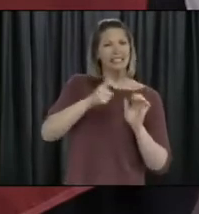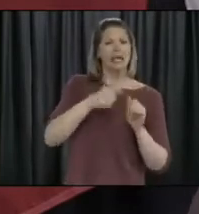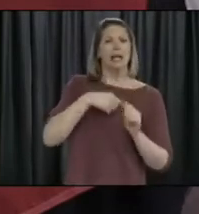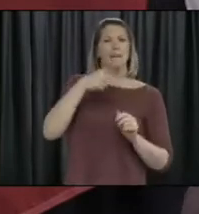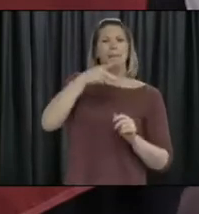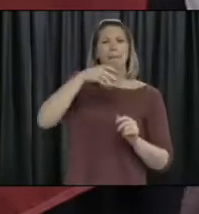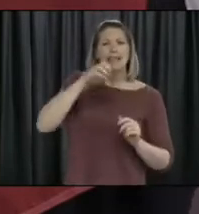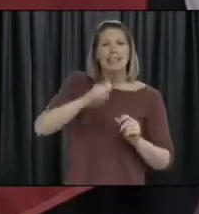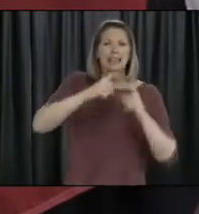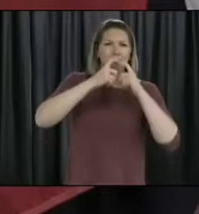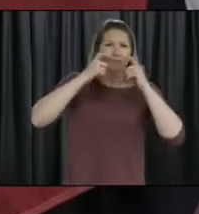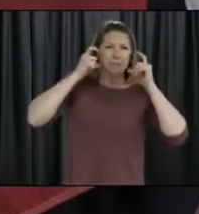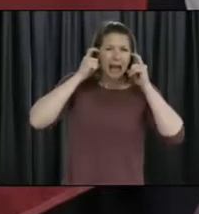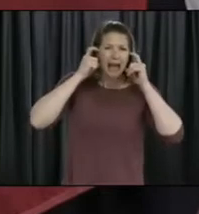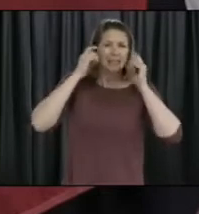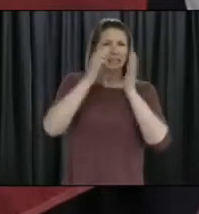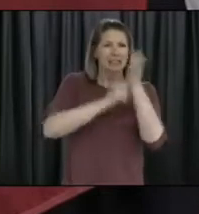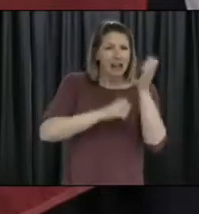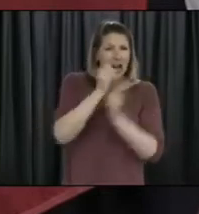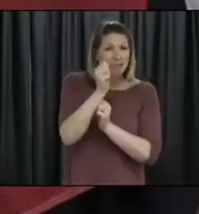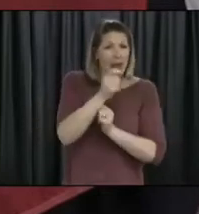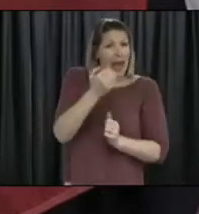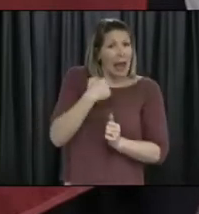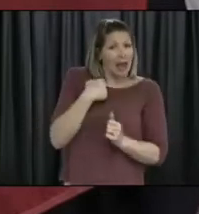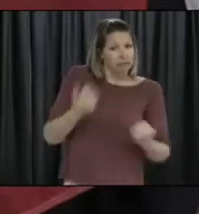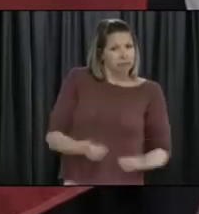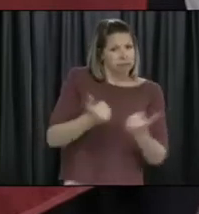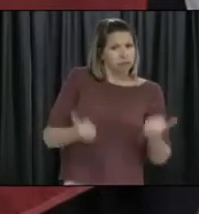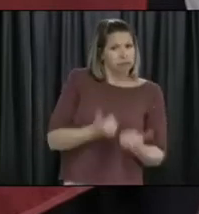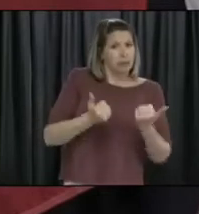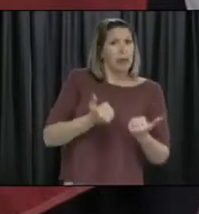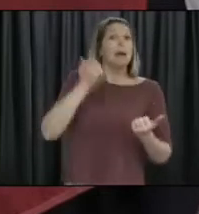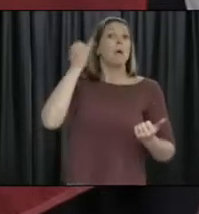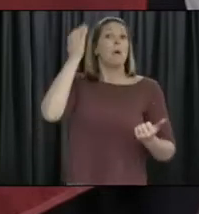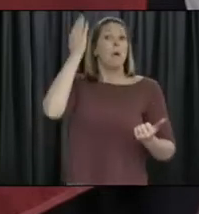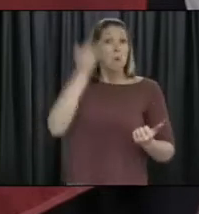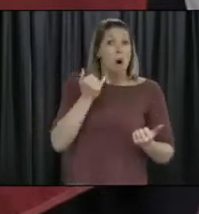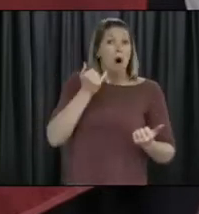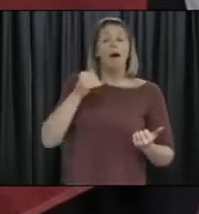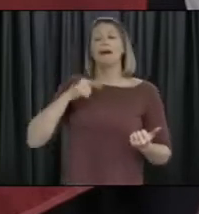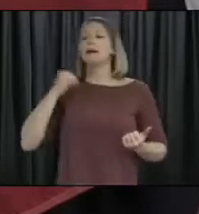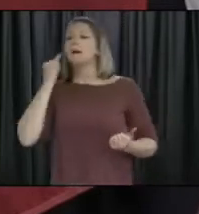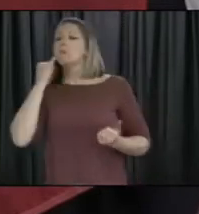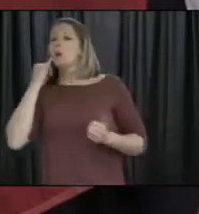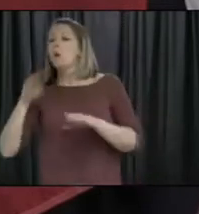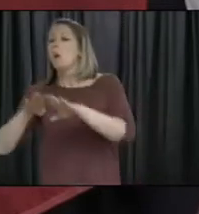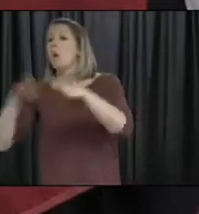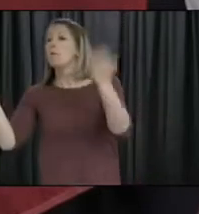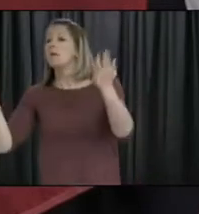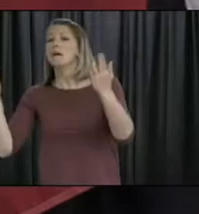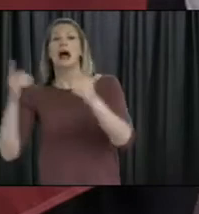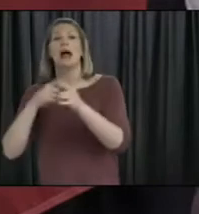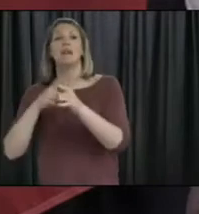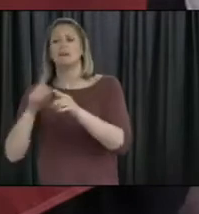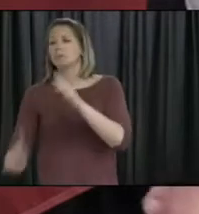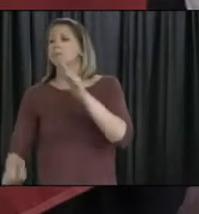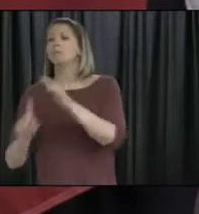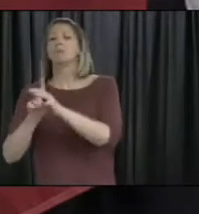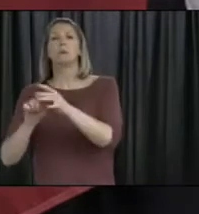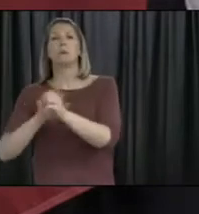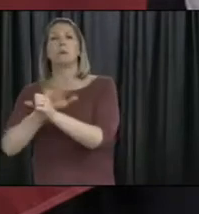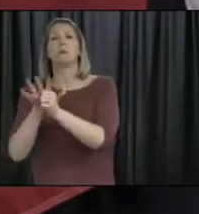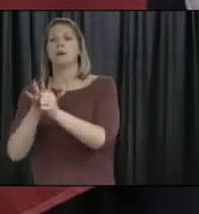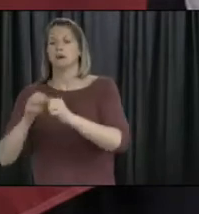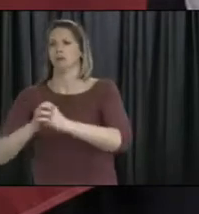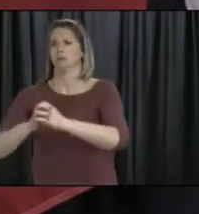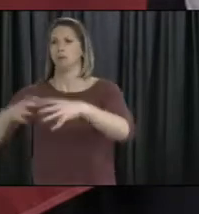minds as we open up the economy. Can we effectively respond to an outbreak? And we've seen other provinces now that have put dates in